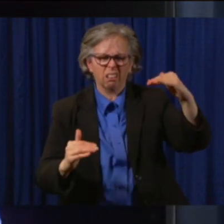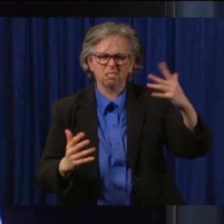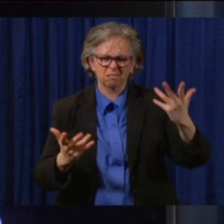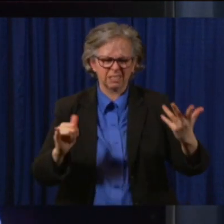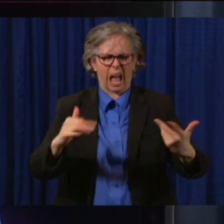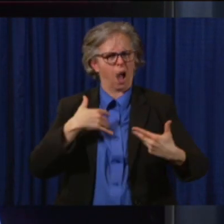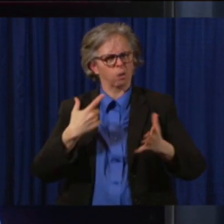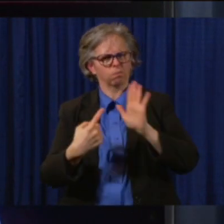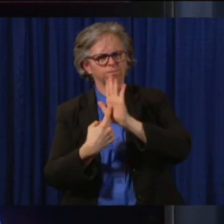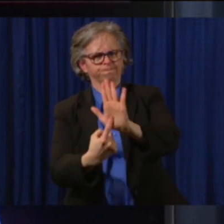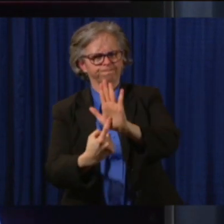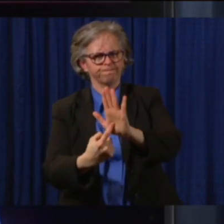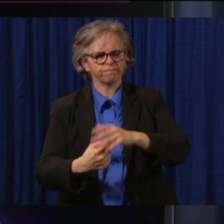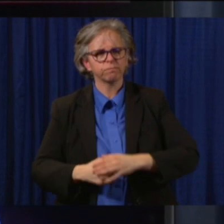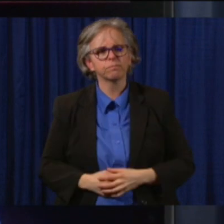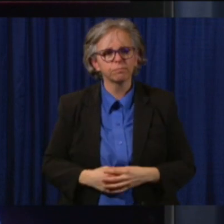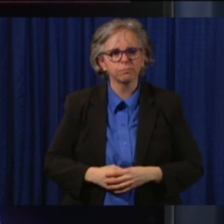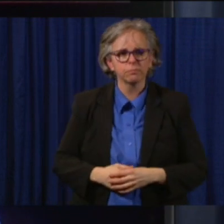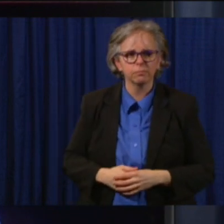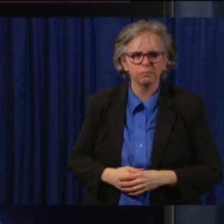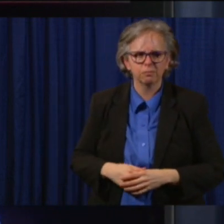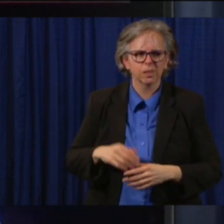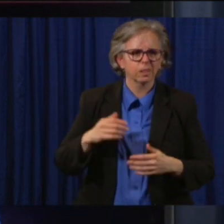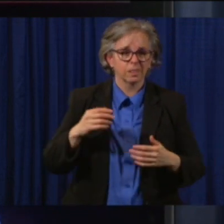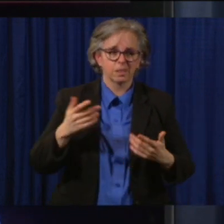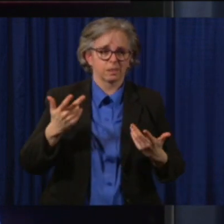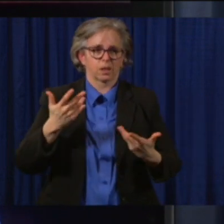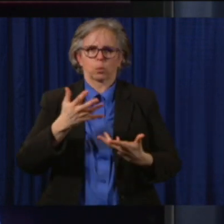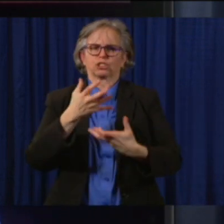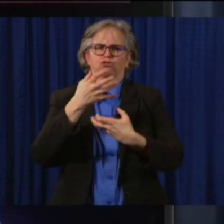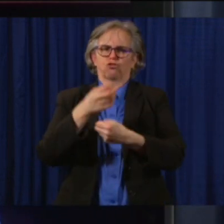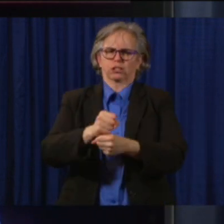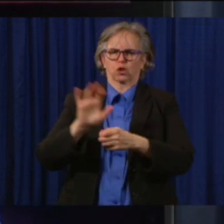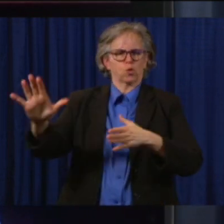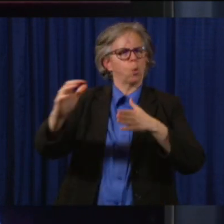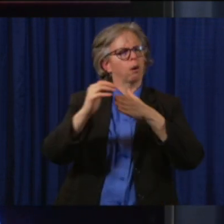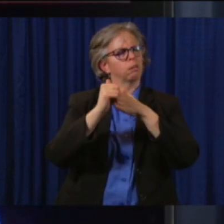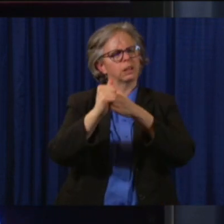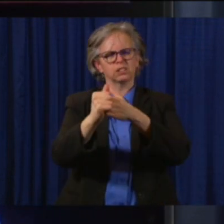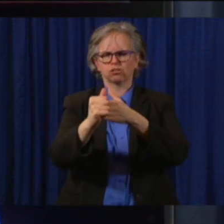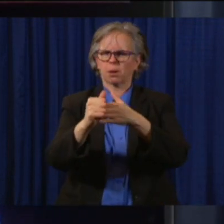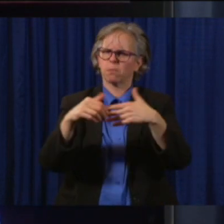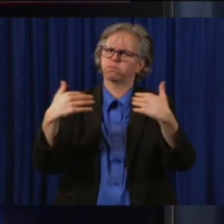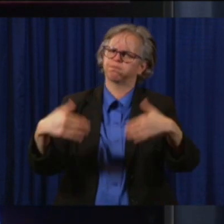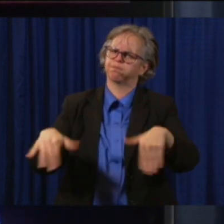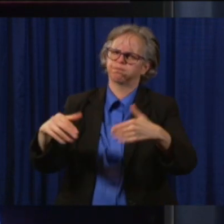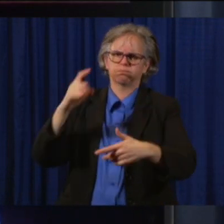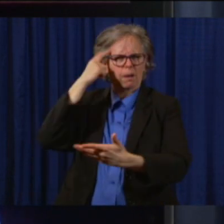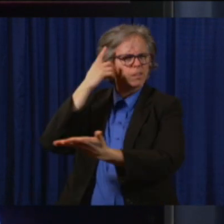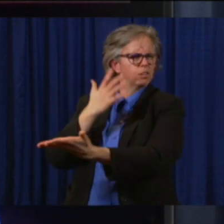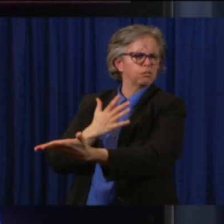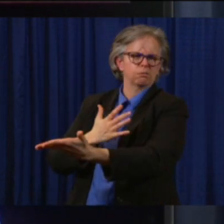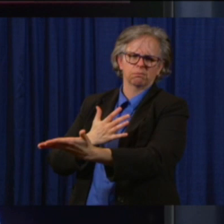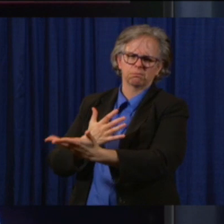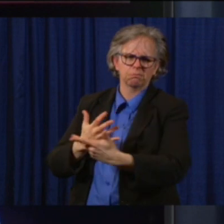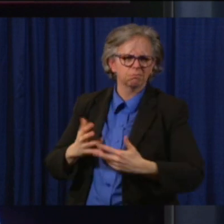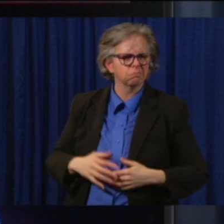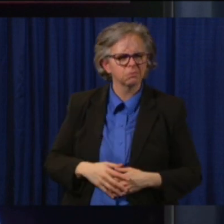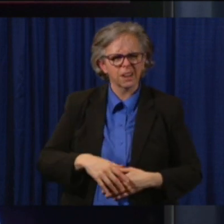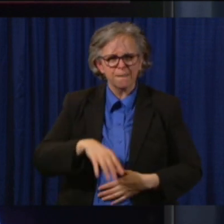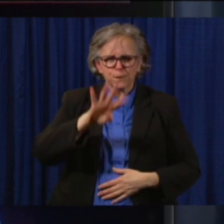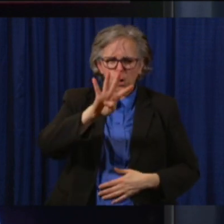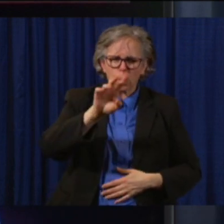We all trust your leadership. I want to thank all 41 members of the Strike Force.